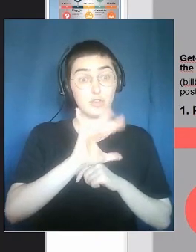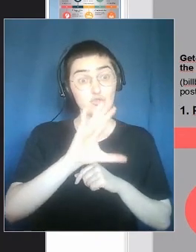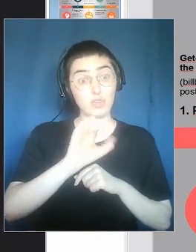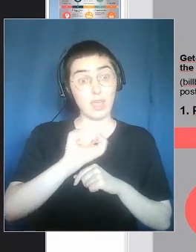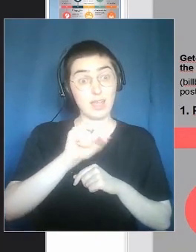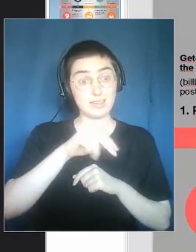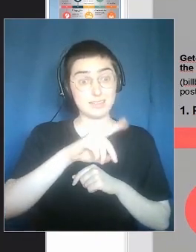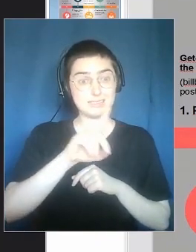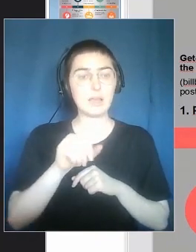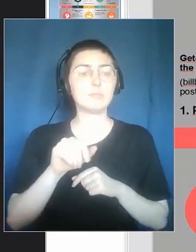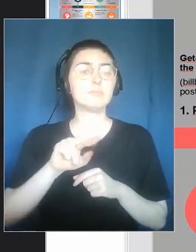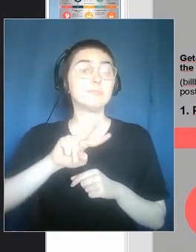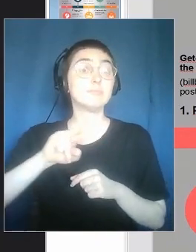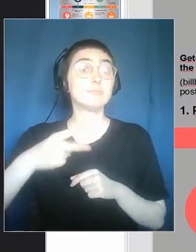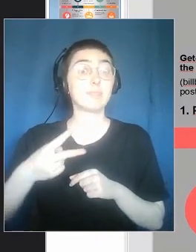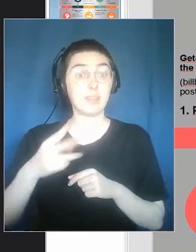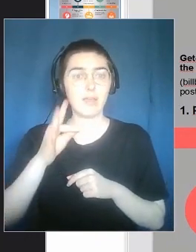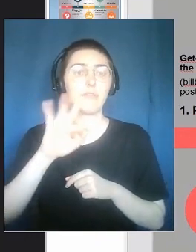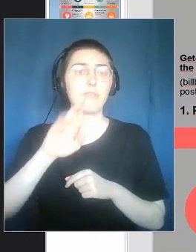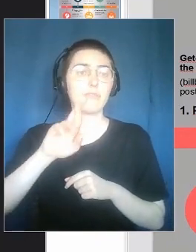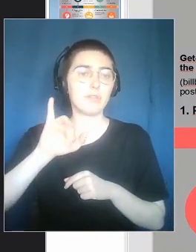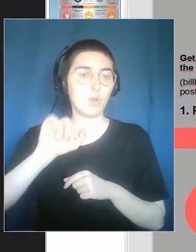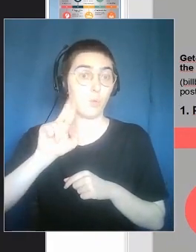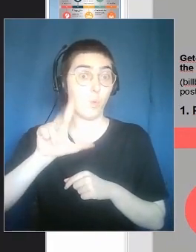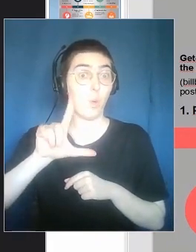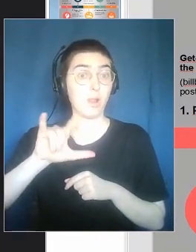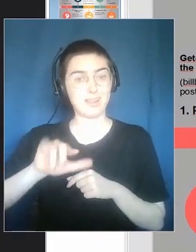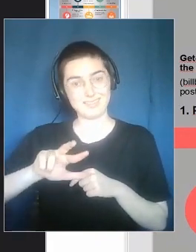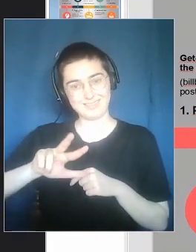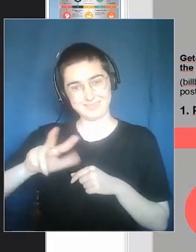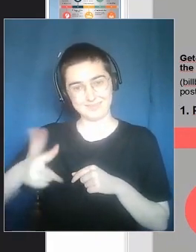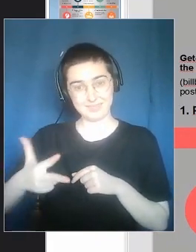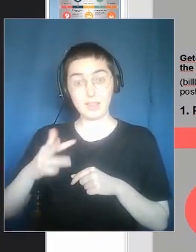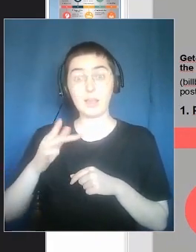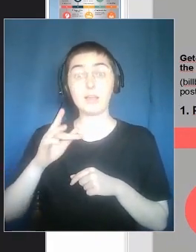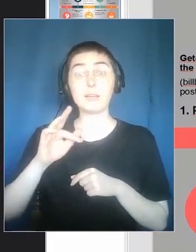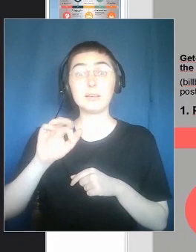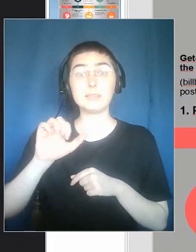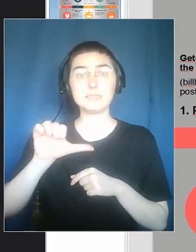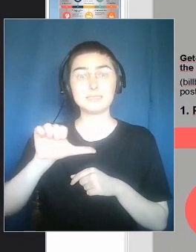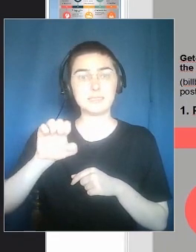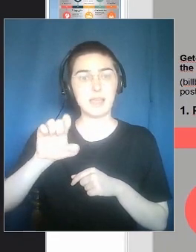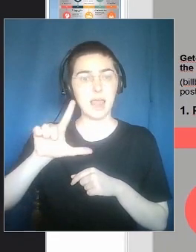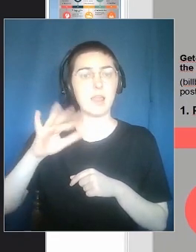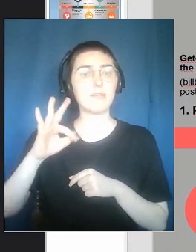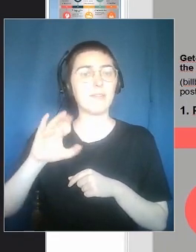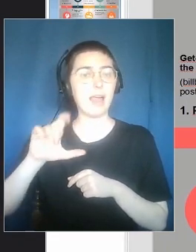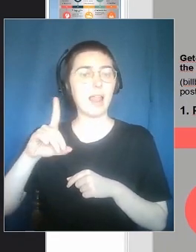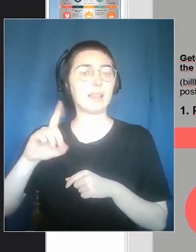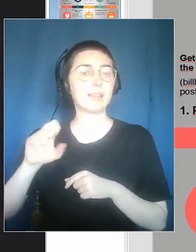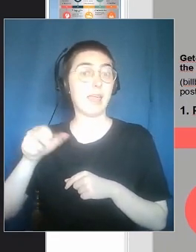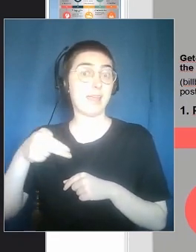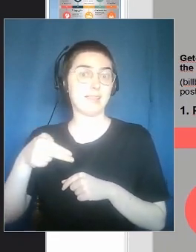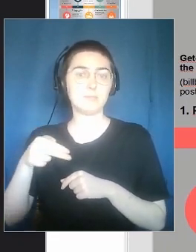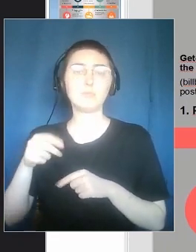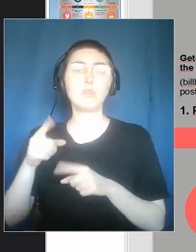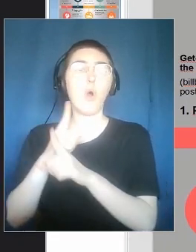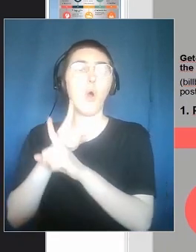a village in the province of Vicenza, Vallaresia, Friuli, and Salfelde in Austria.